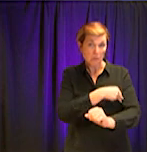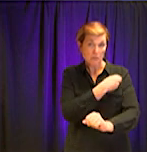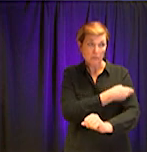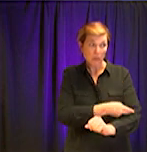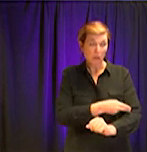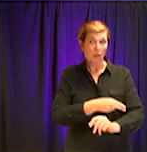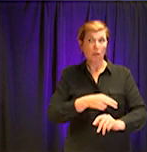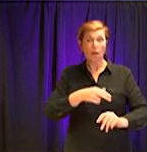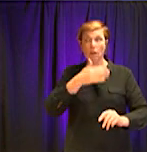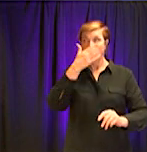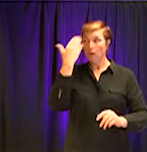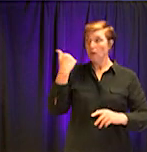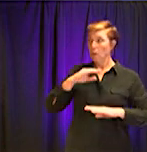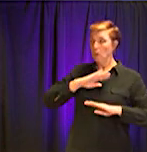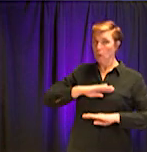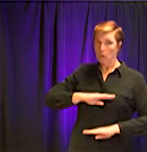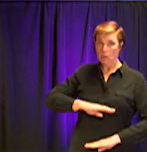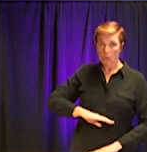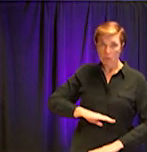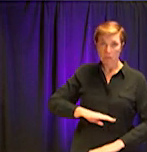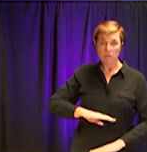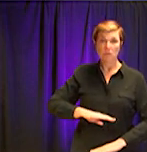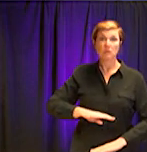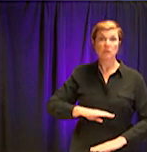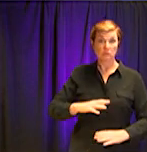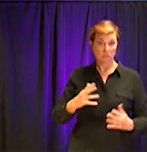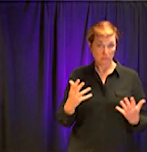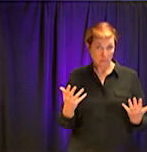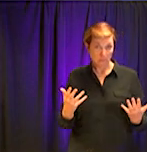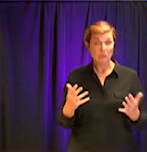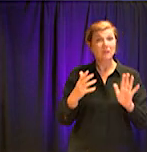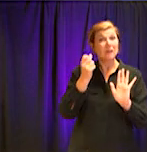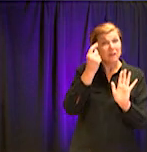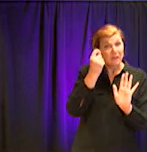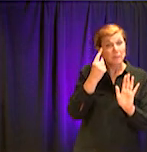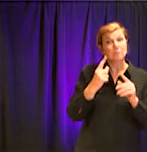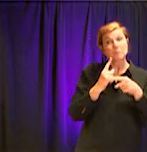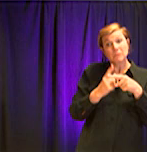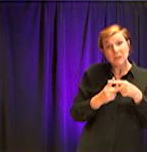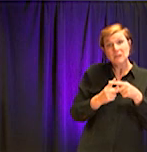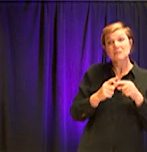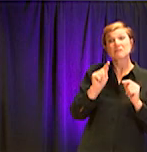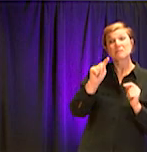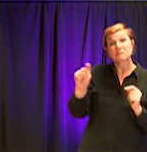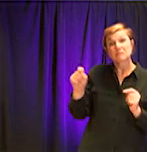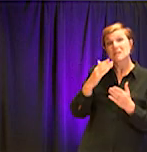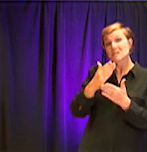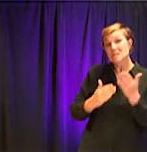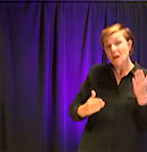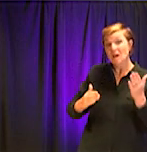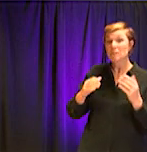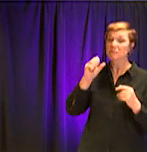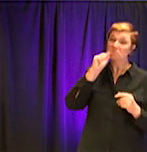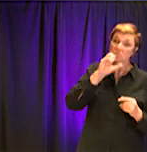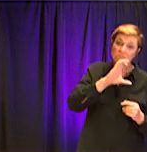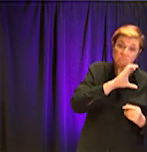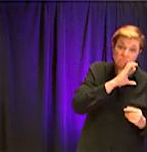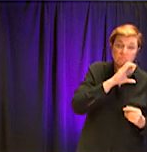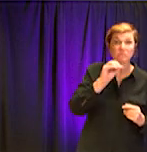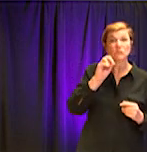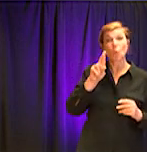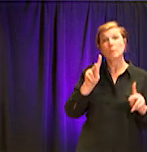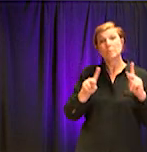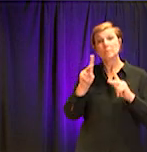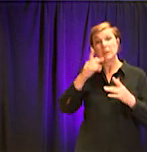Um, those are our neighbors, friends, family members that because they're, uh, more senior or because they have some underlying medical problems like lung